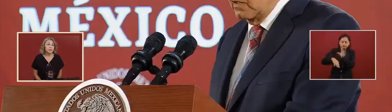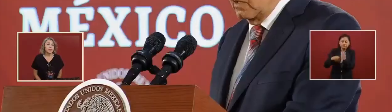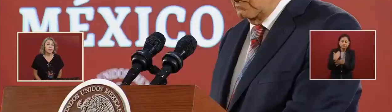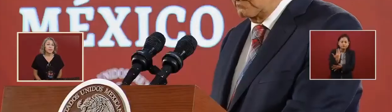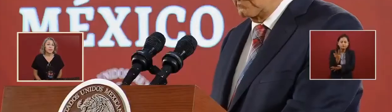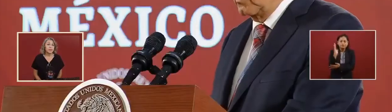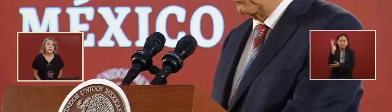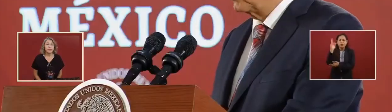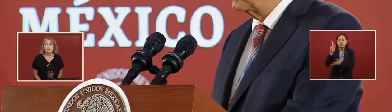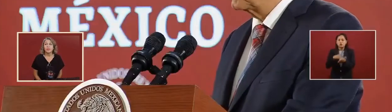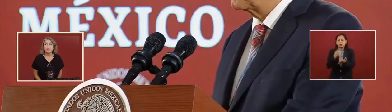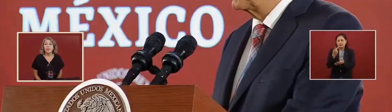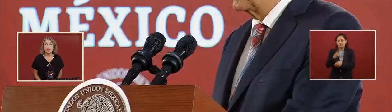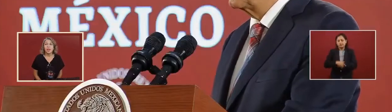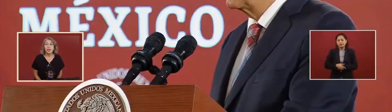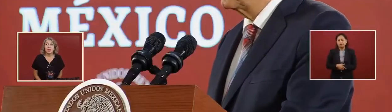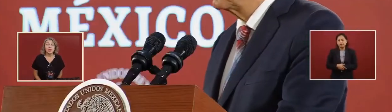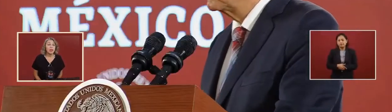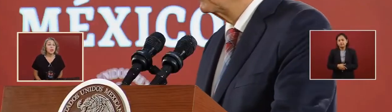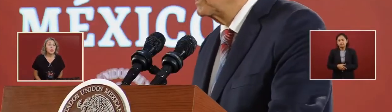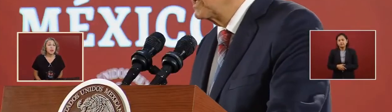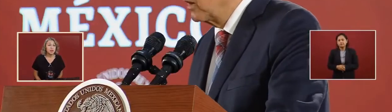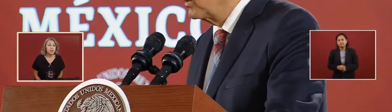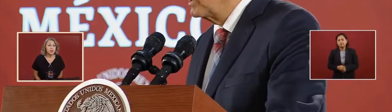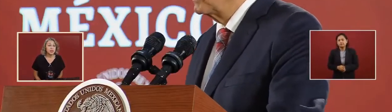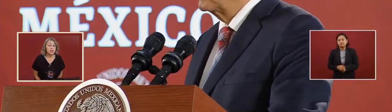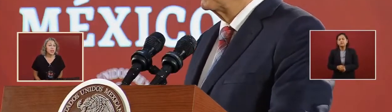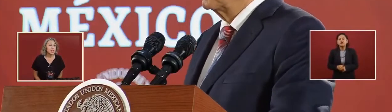And we are taking care of the water.